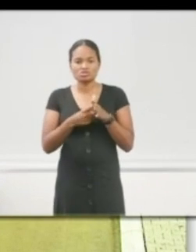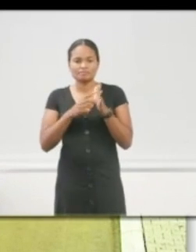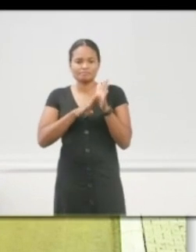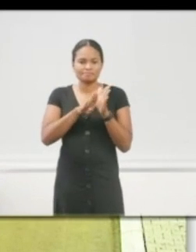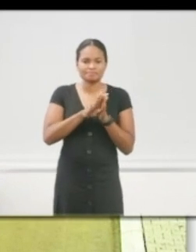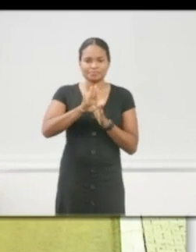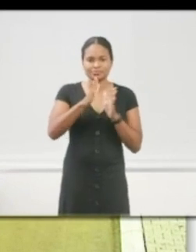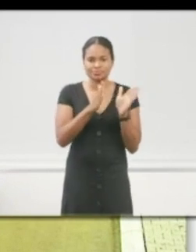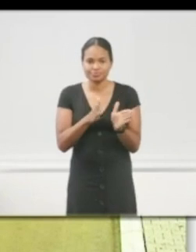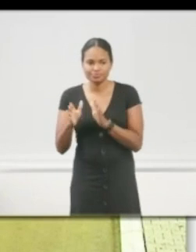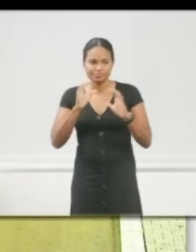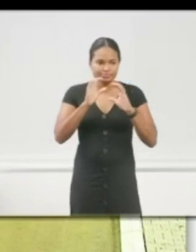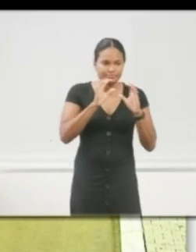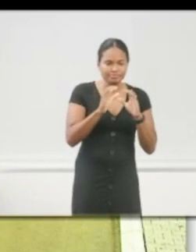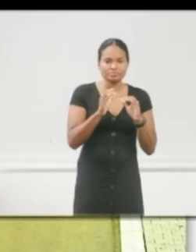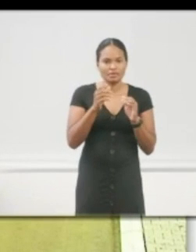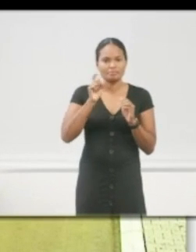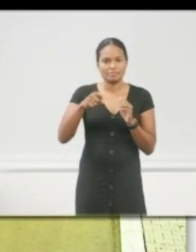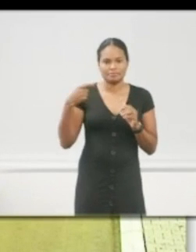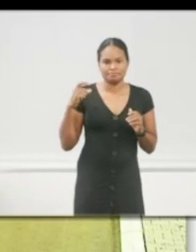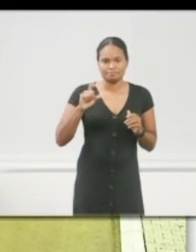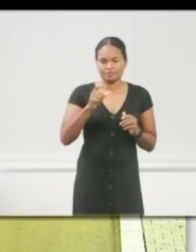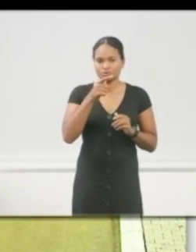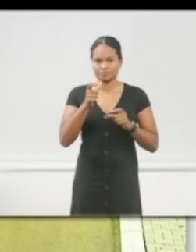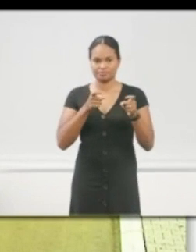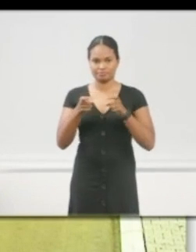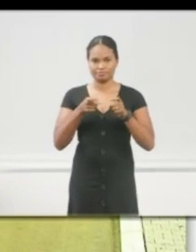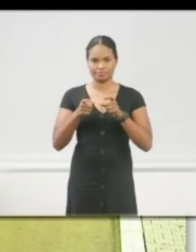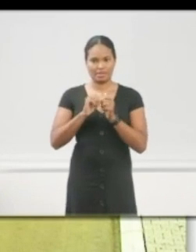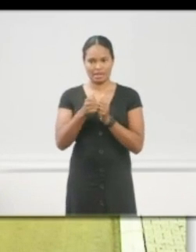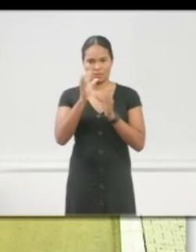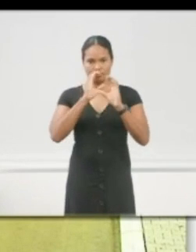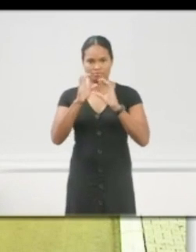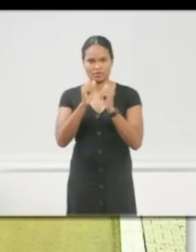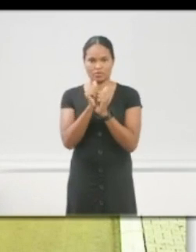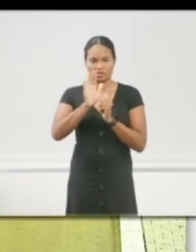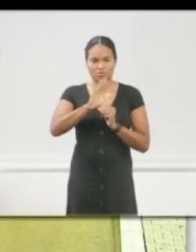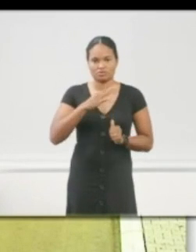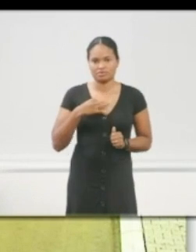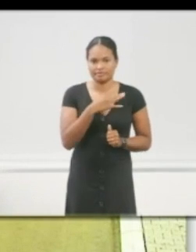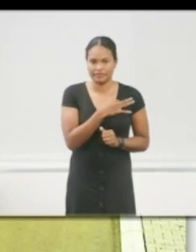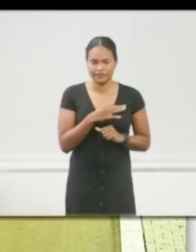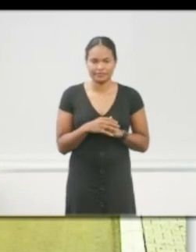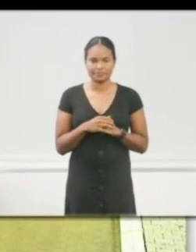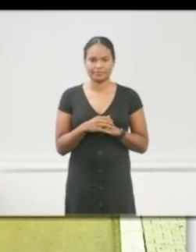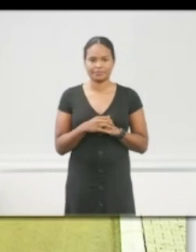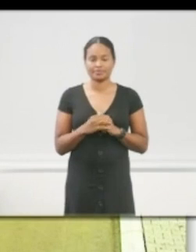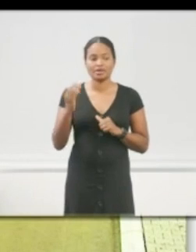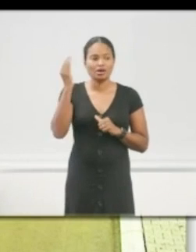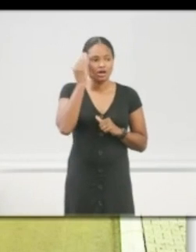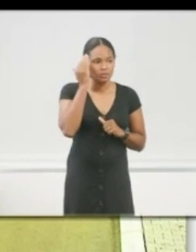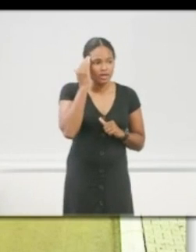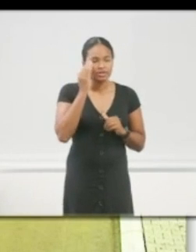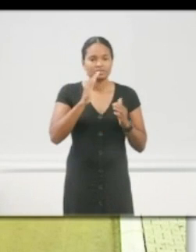communicate, who's in charge? And how do you communicate that out? And we roll through that. Awareness, community